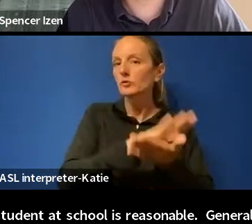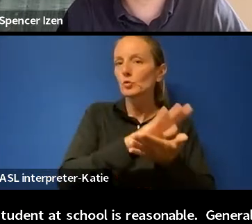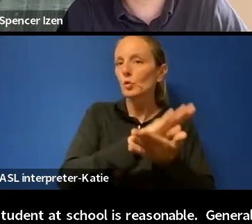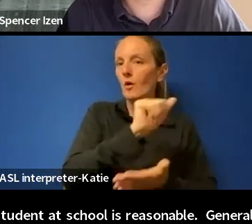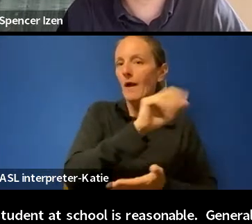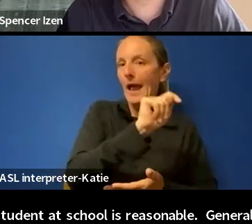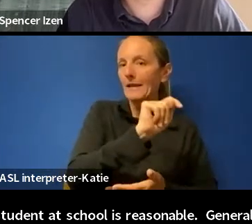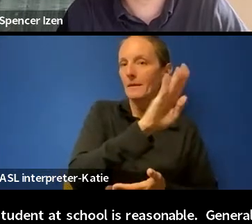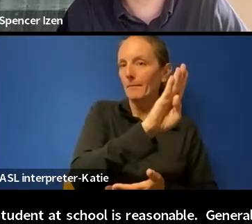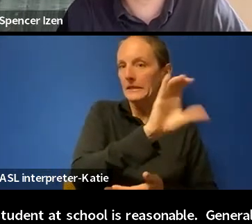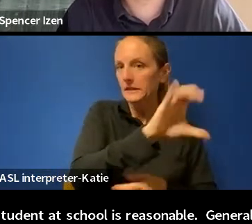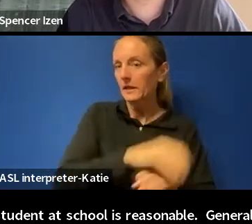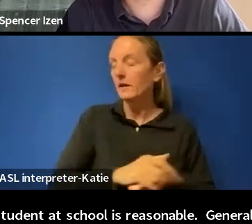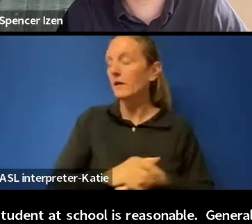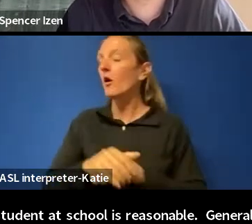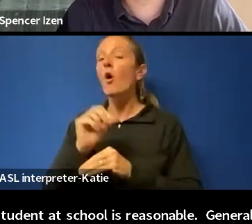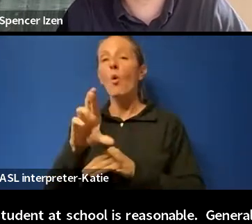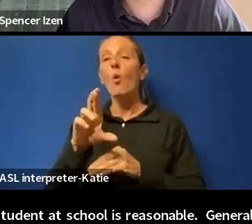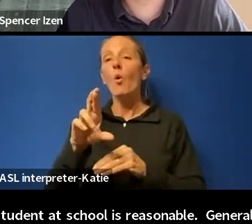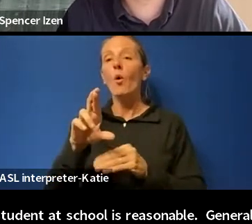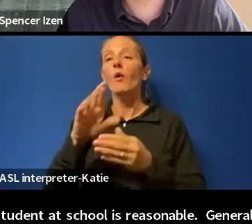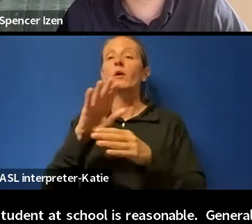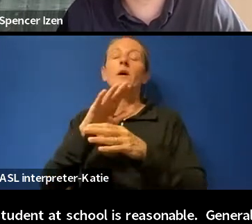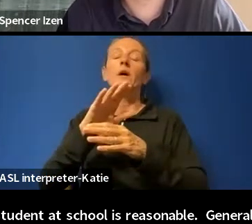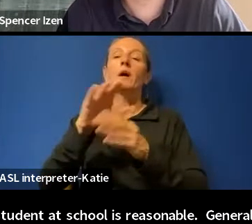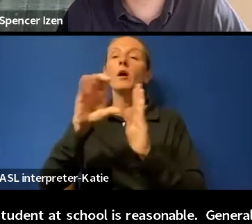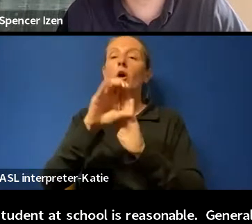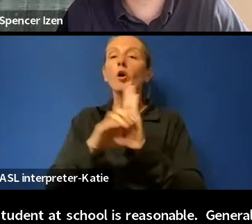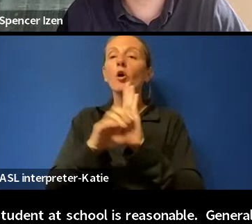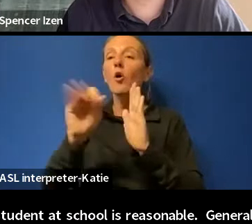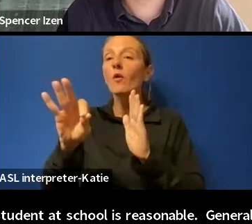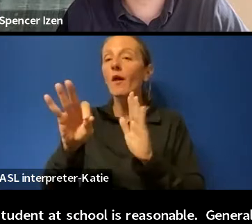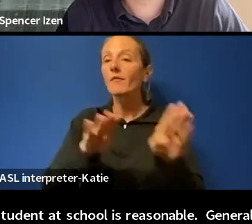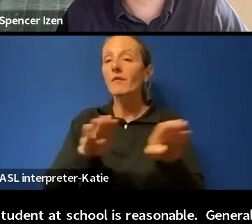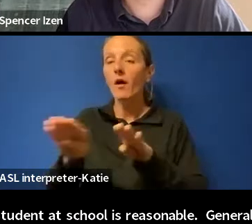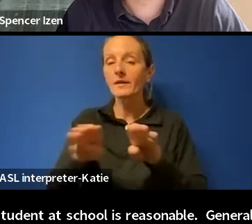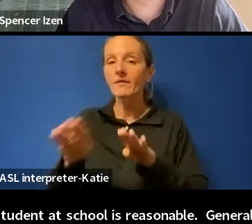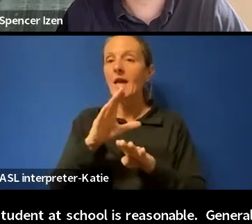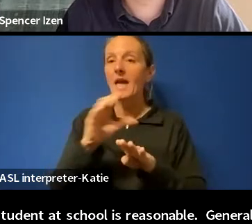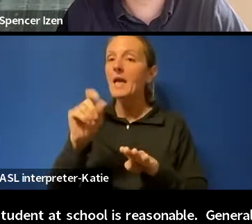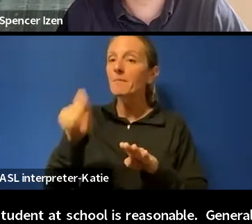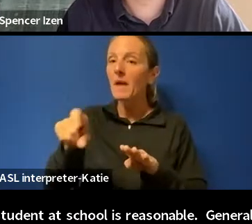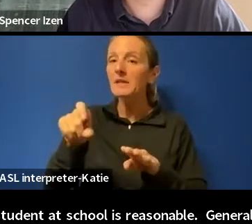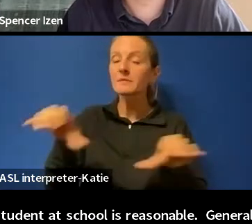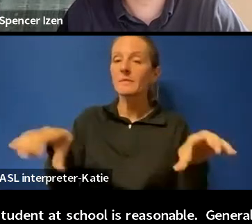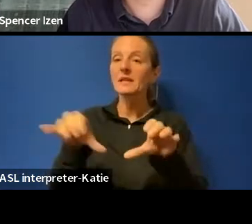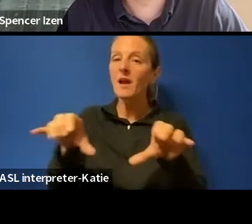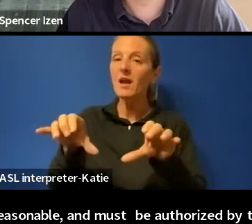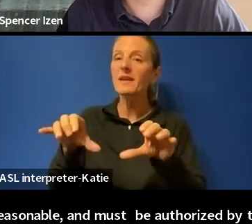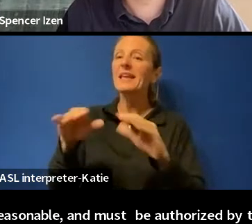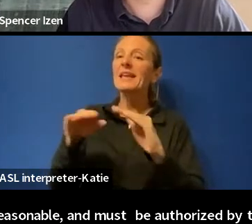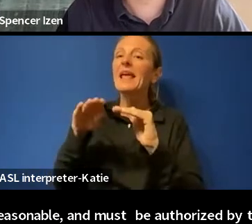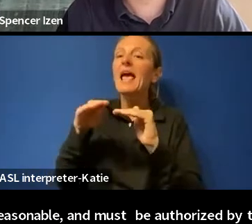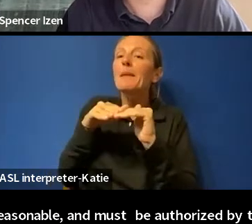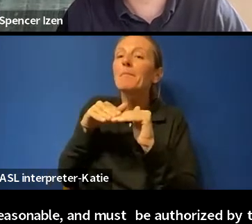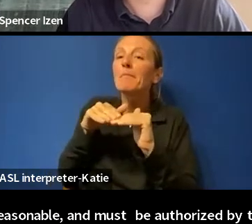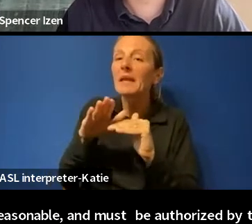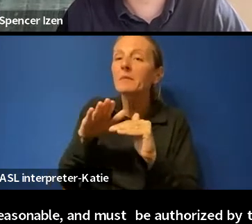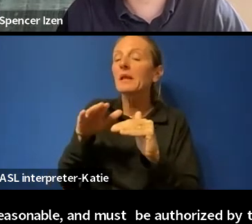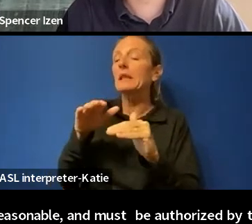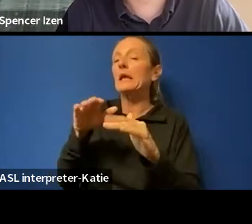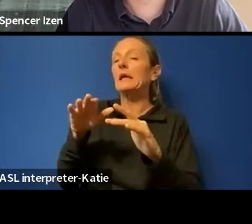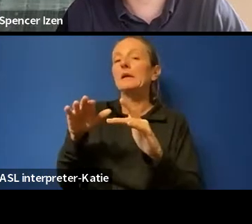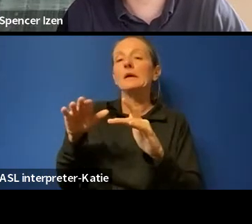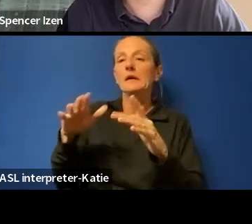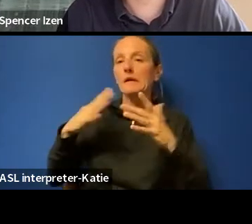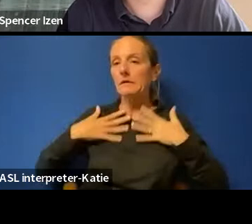the code of conduct, and must be carried out in a sensitive and minimally intrusive manner. This means school officials are not